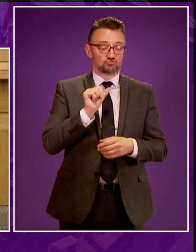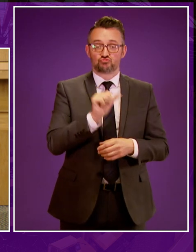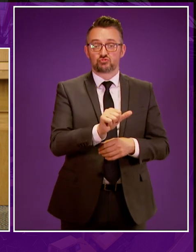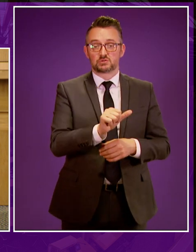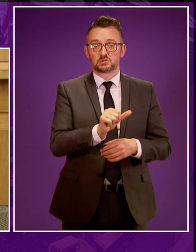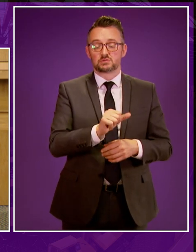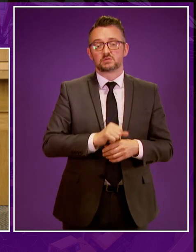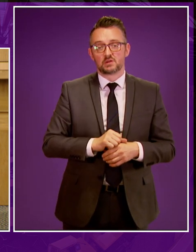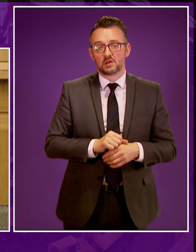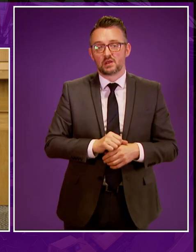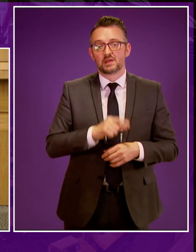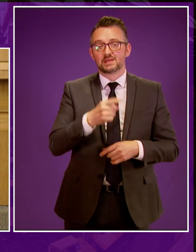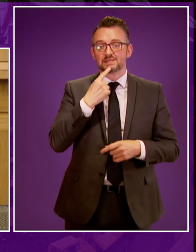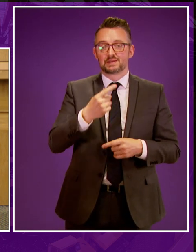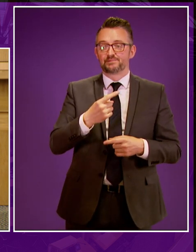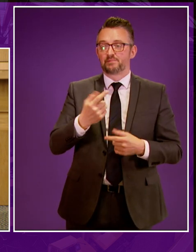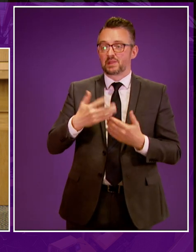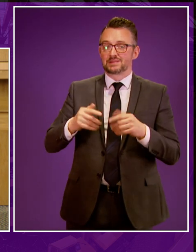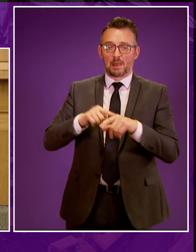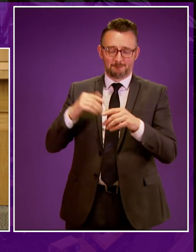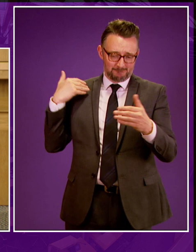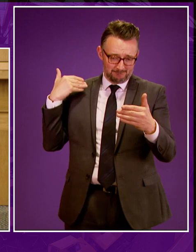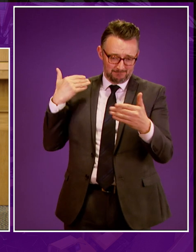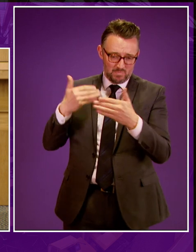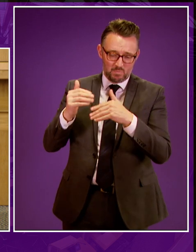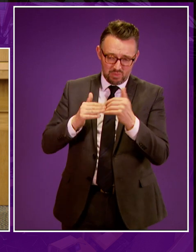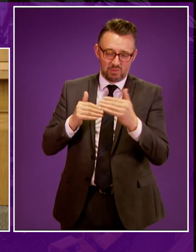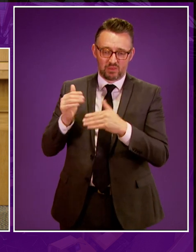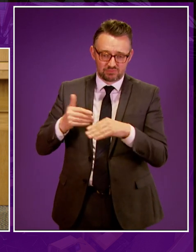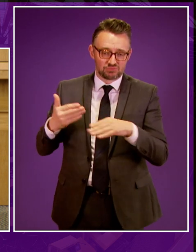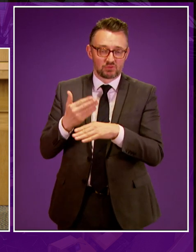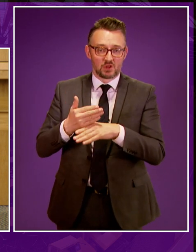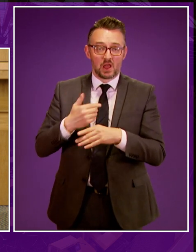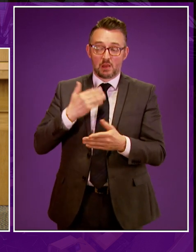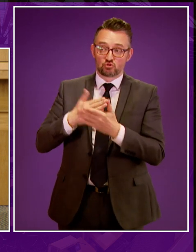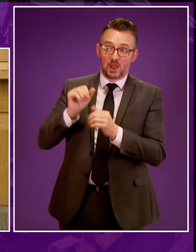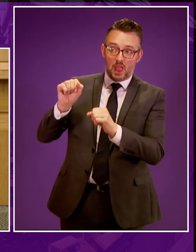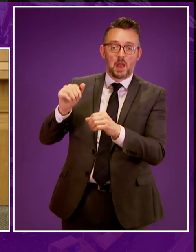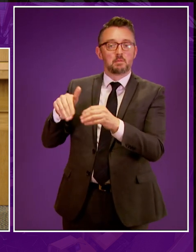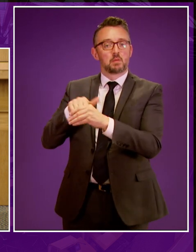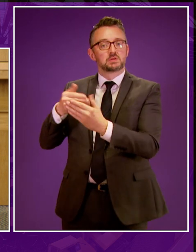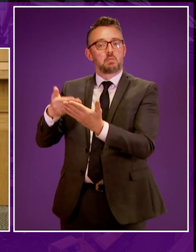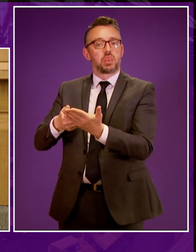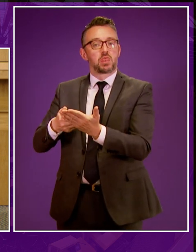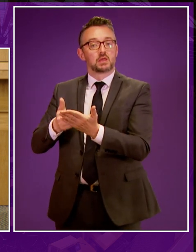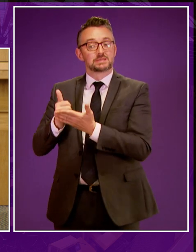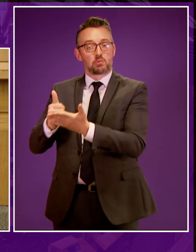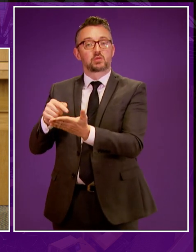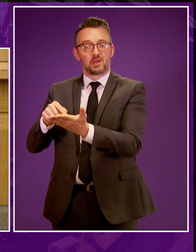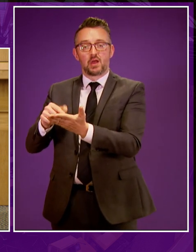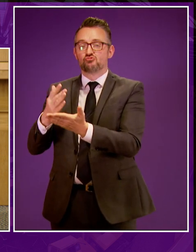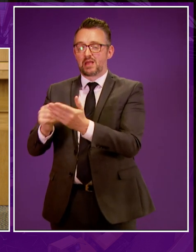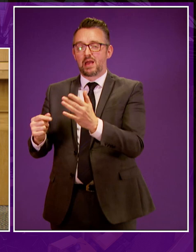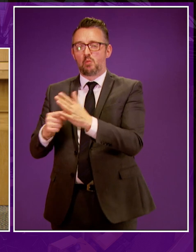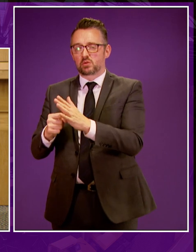sort of consensus that had built up over time. But I'm in no doubt that her members built, which I've supported from the outset, played a key